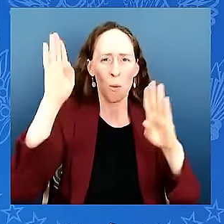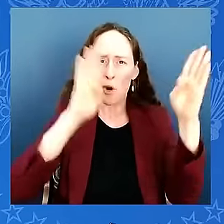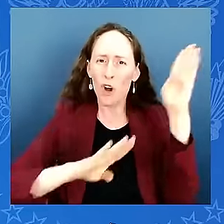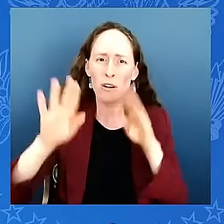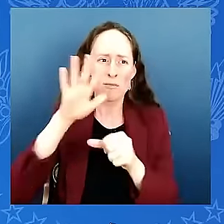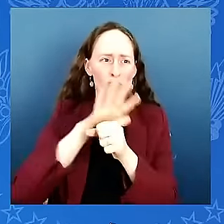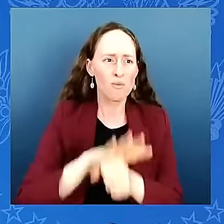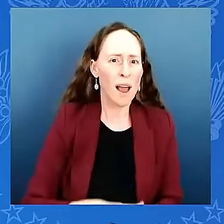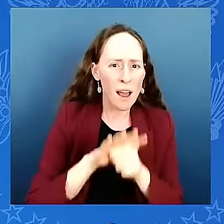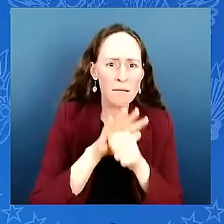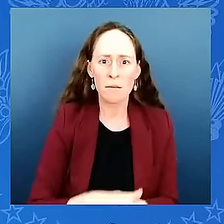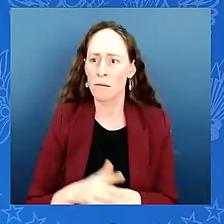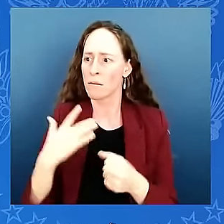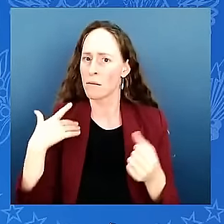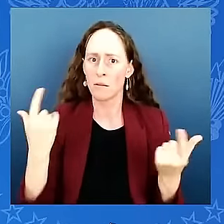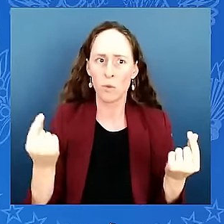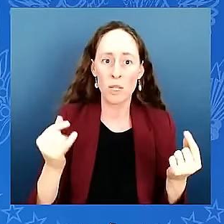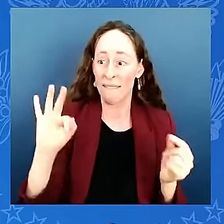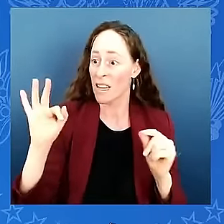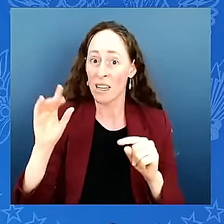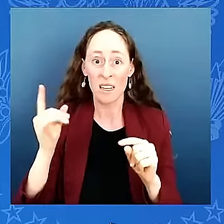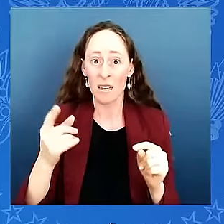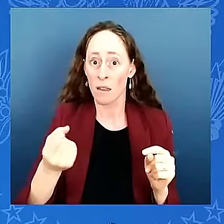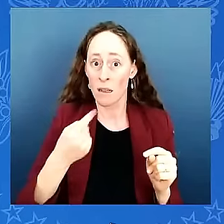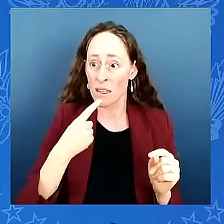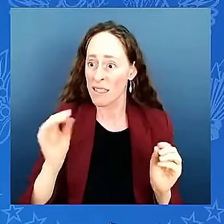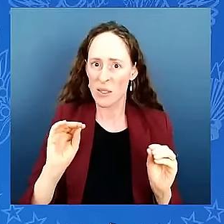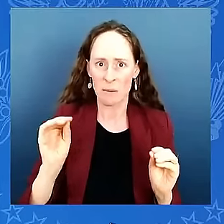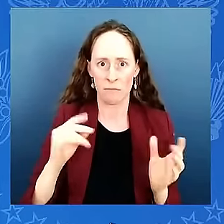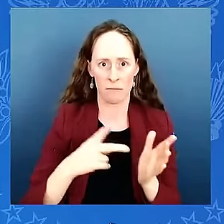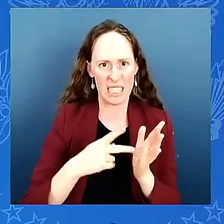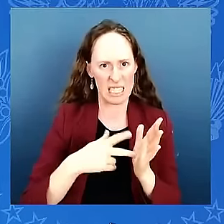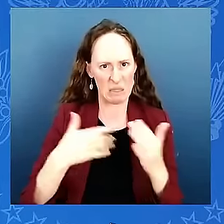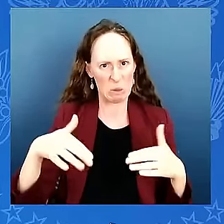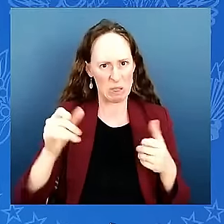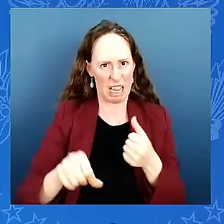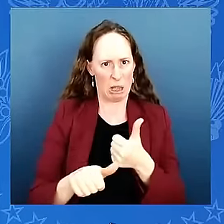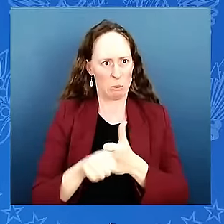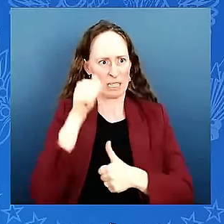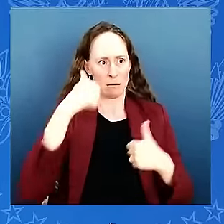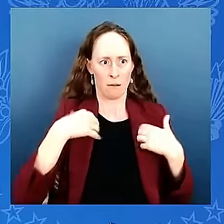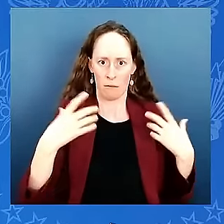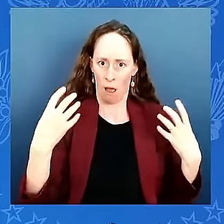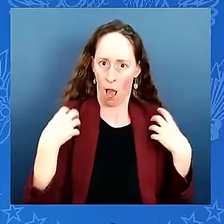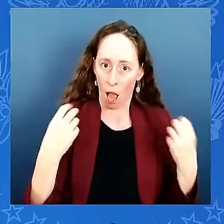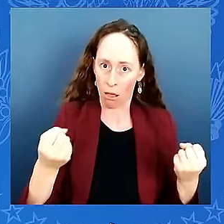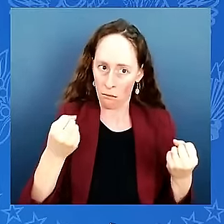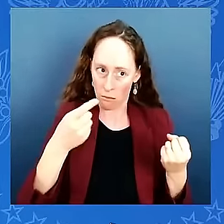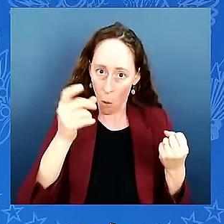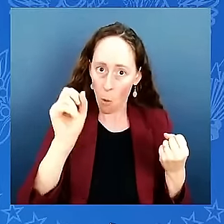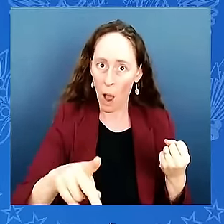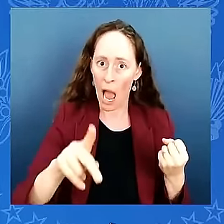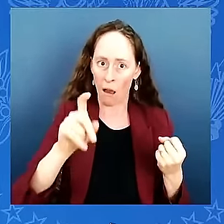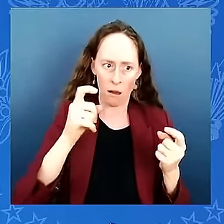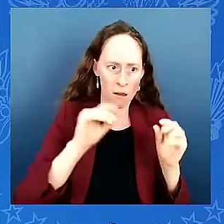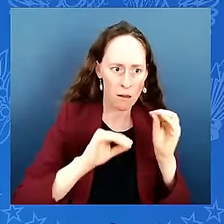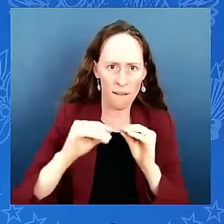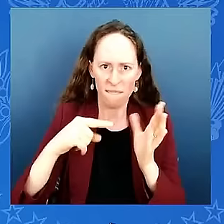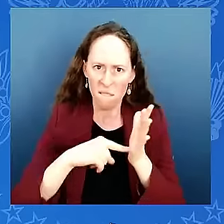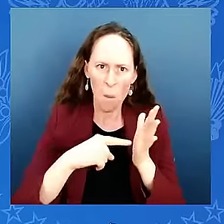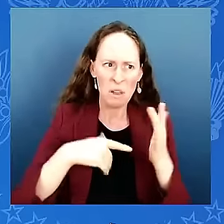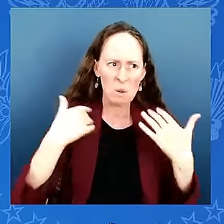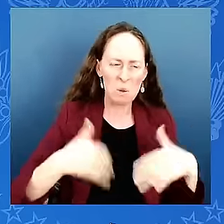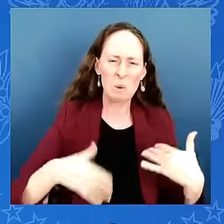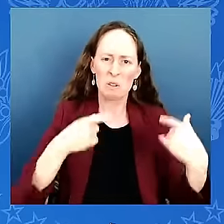at stake and having to figure out how in god's name how in god's name can we get the money to do it i'm so